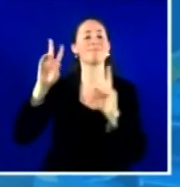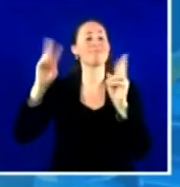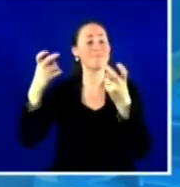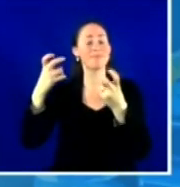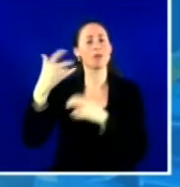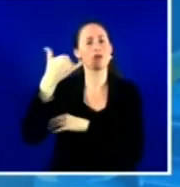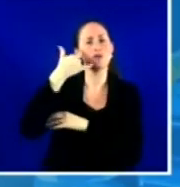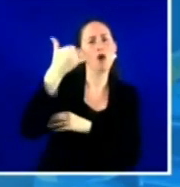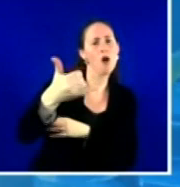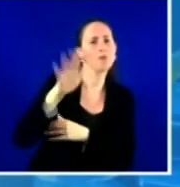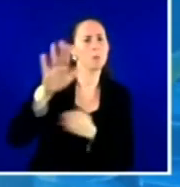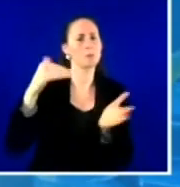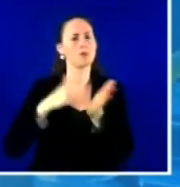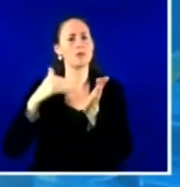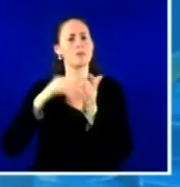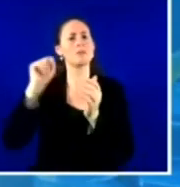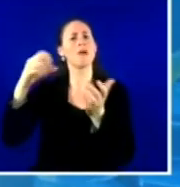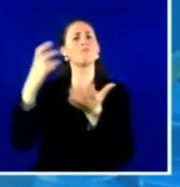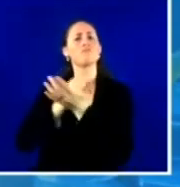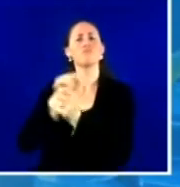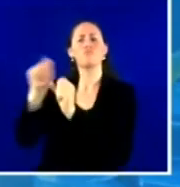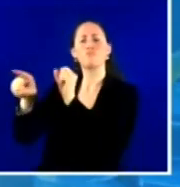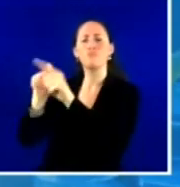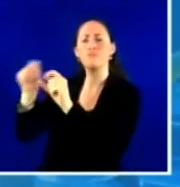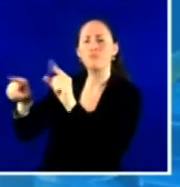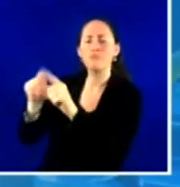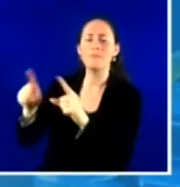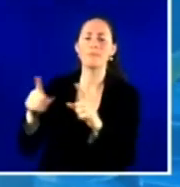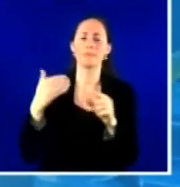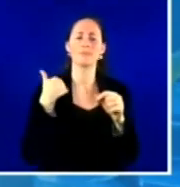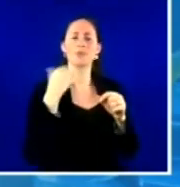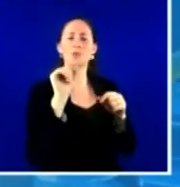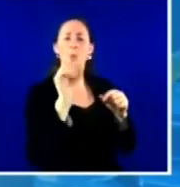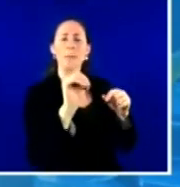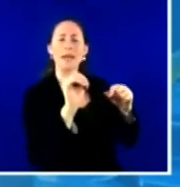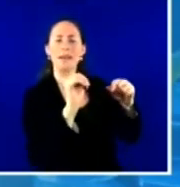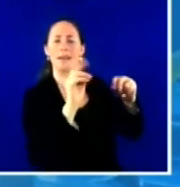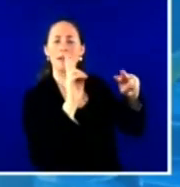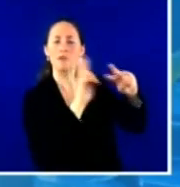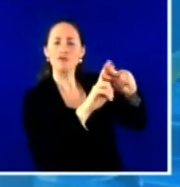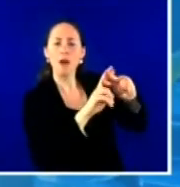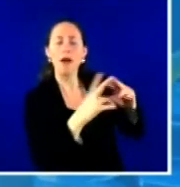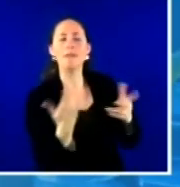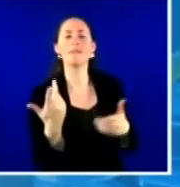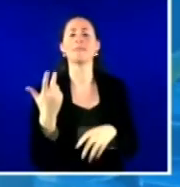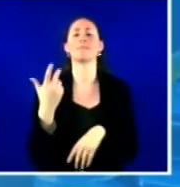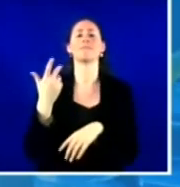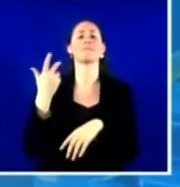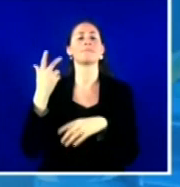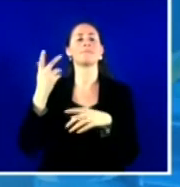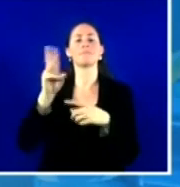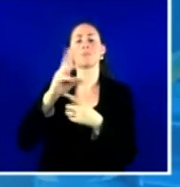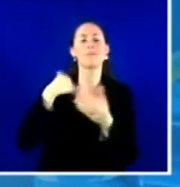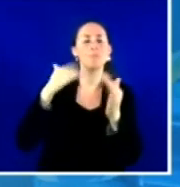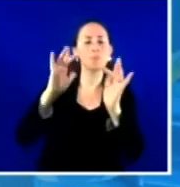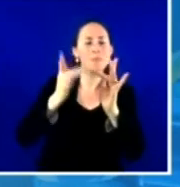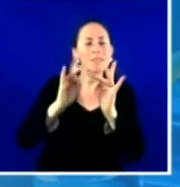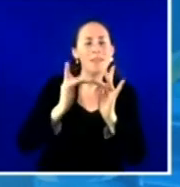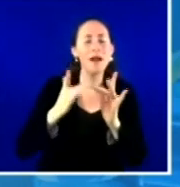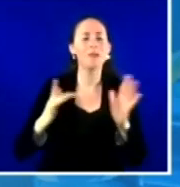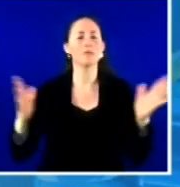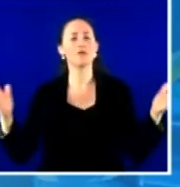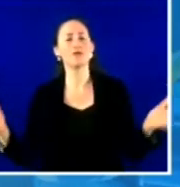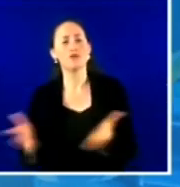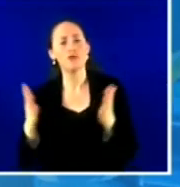and articles on our, our healthy children.org website, um, that, that you can push out and really encourage parents to call their pediatricians, um,